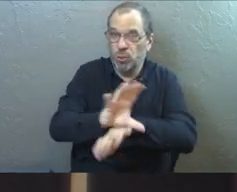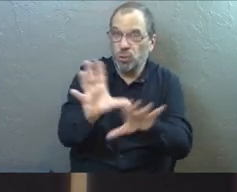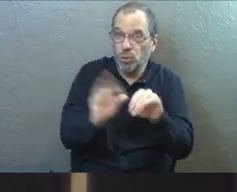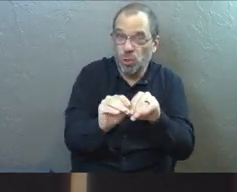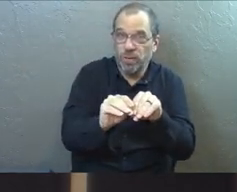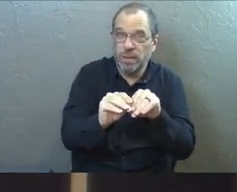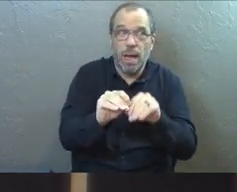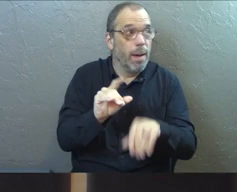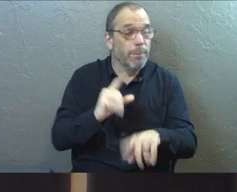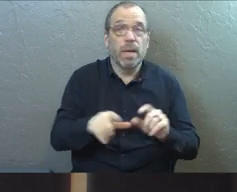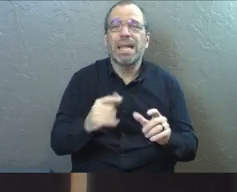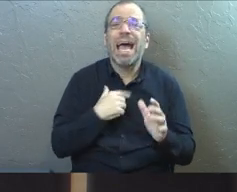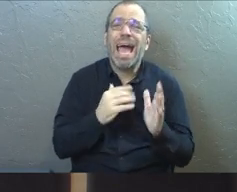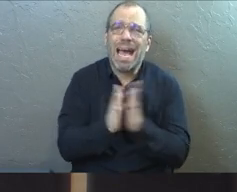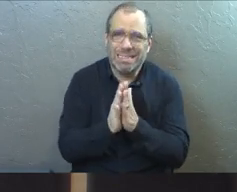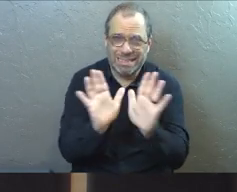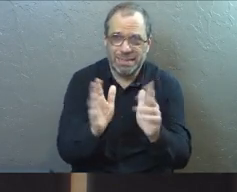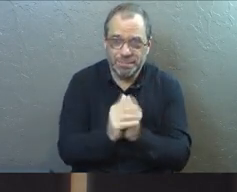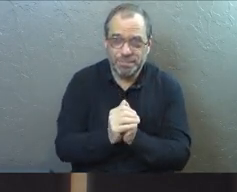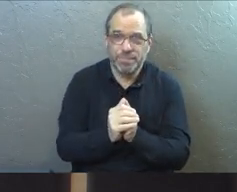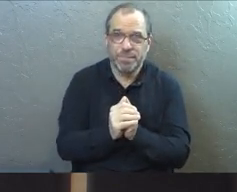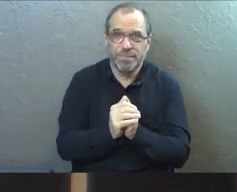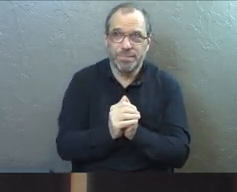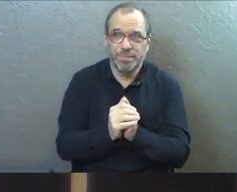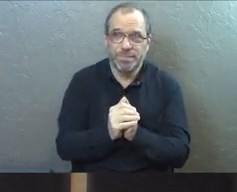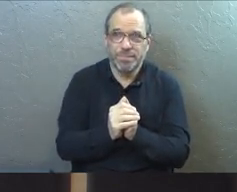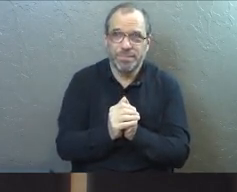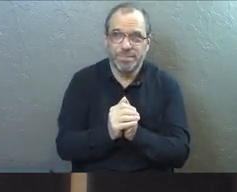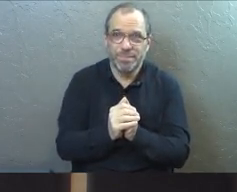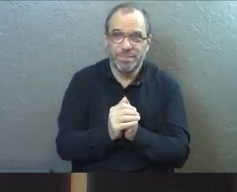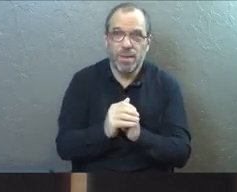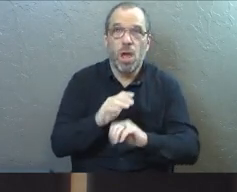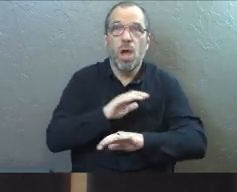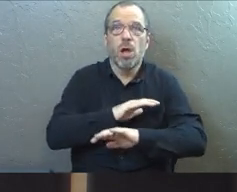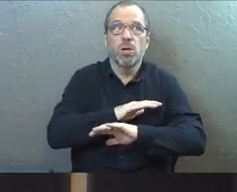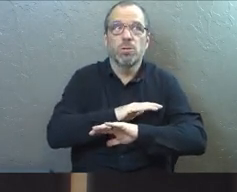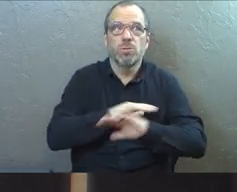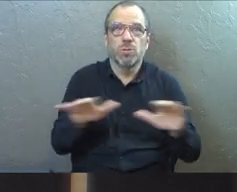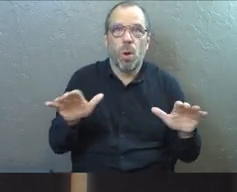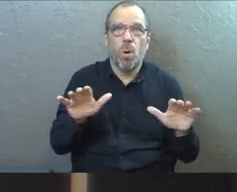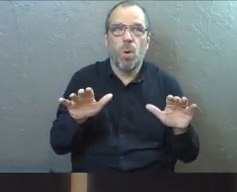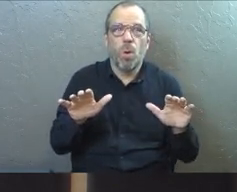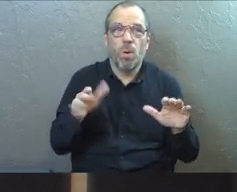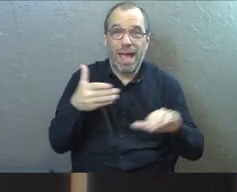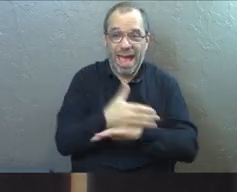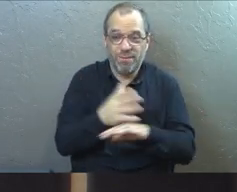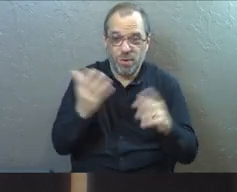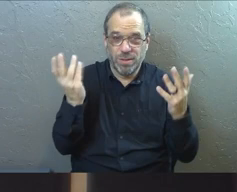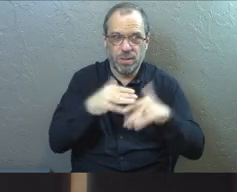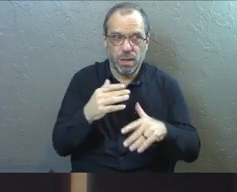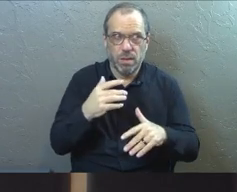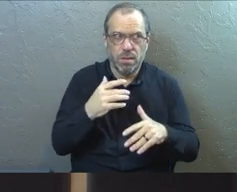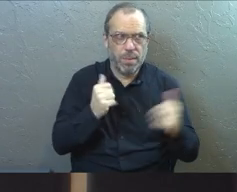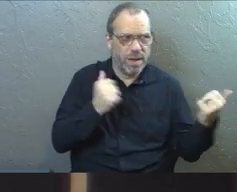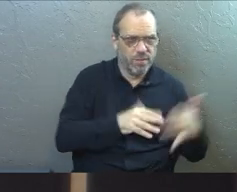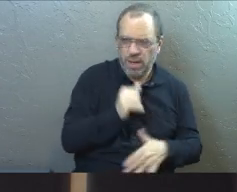go off. Here's my only ask. Don't find out you're afraid of the dark after it's dark, okay?